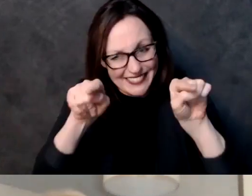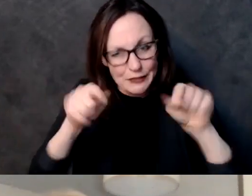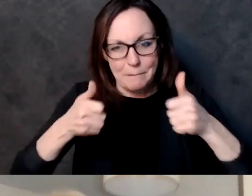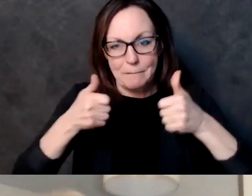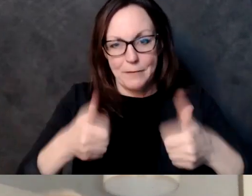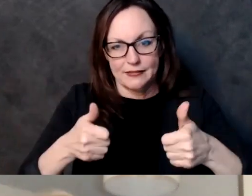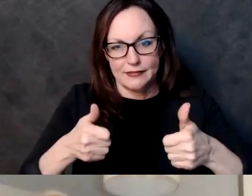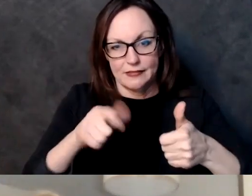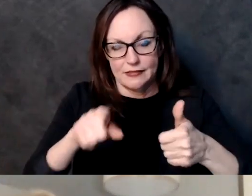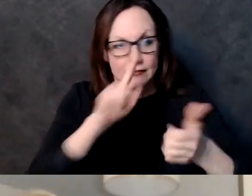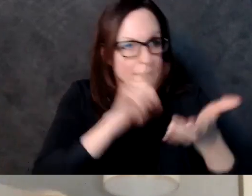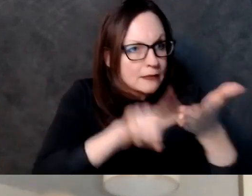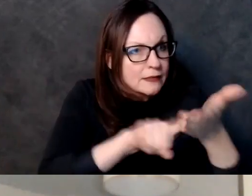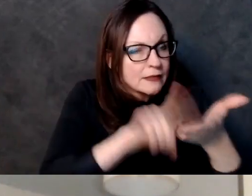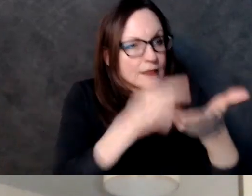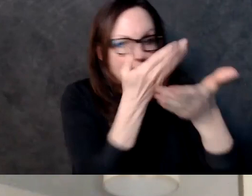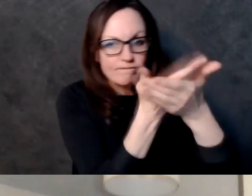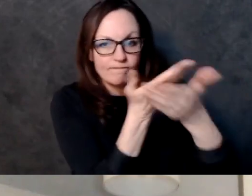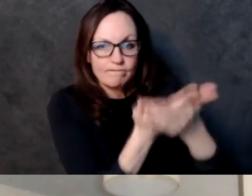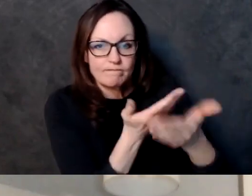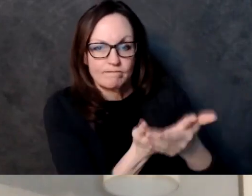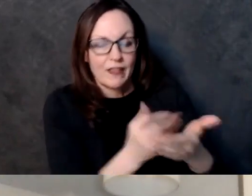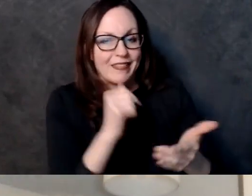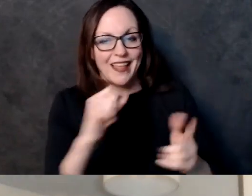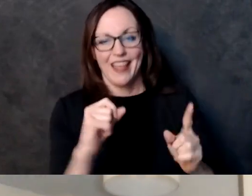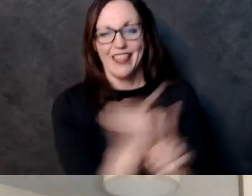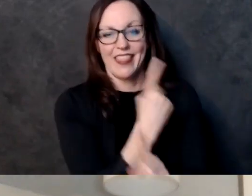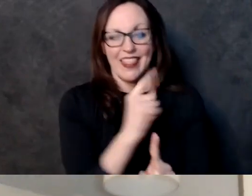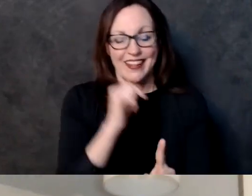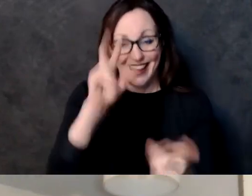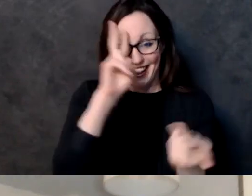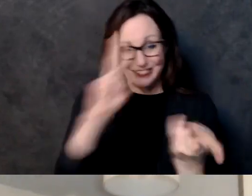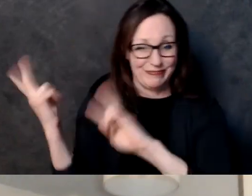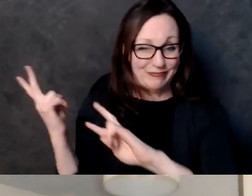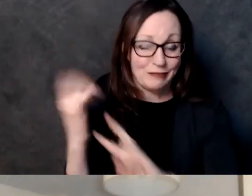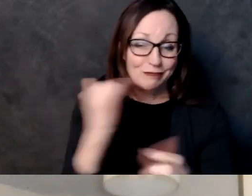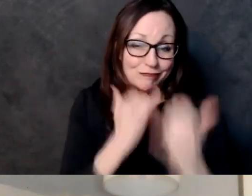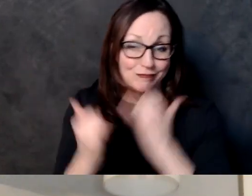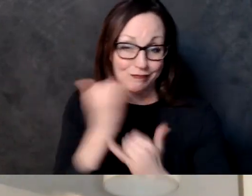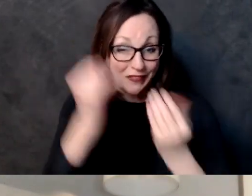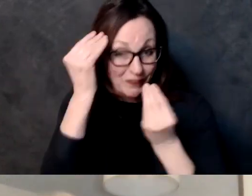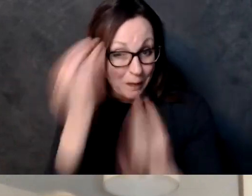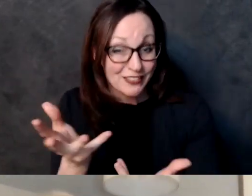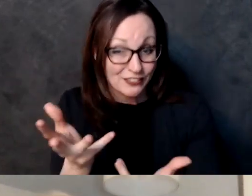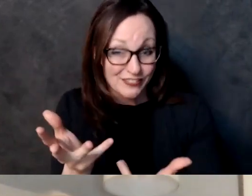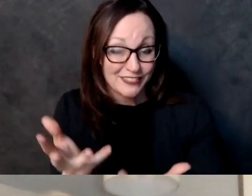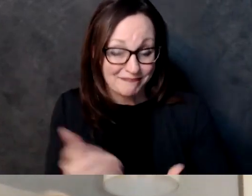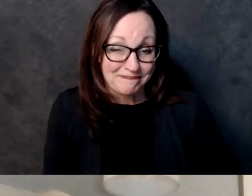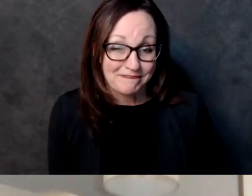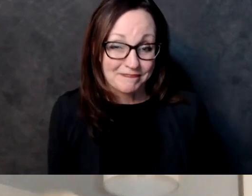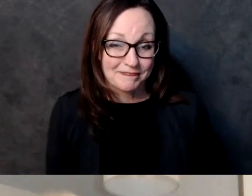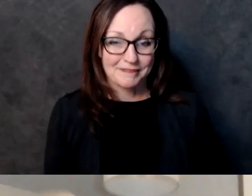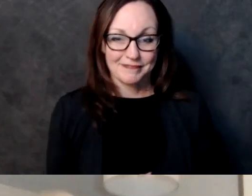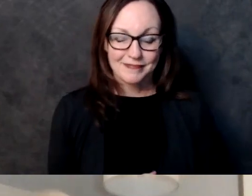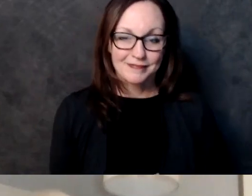um next question why is there not more readily available testing within walking